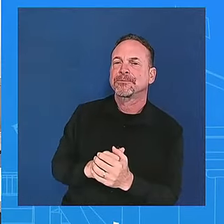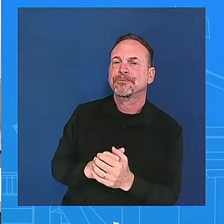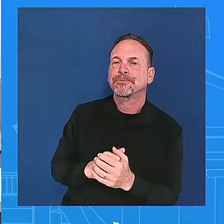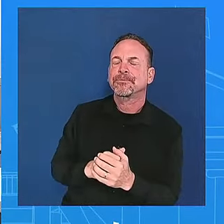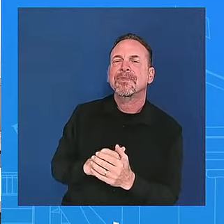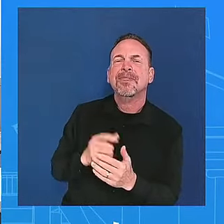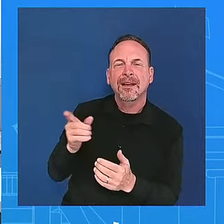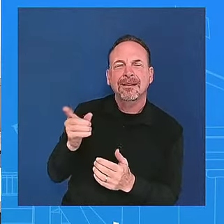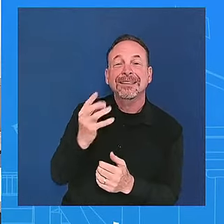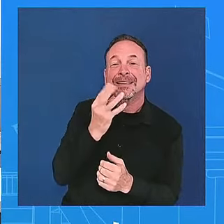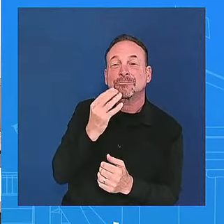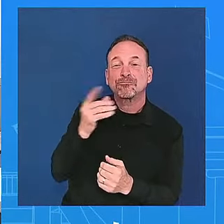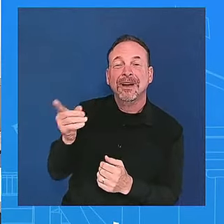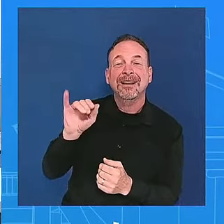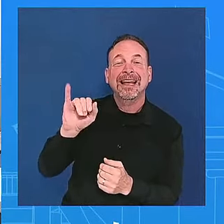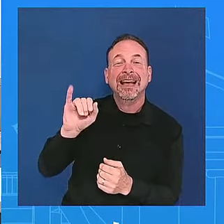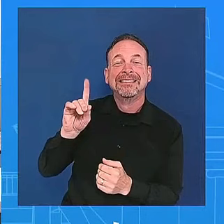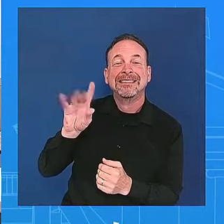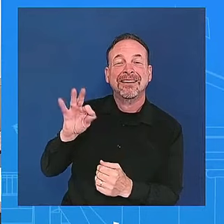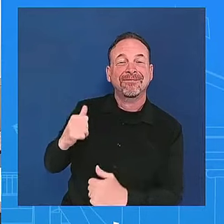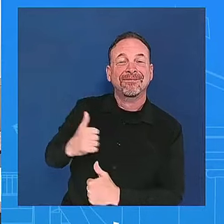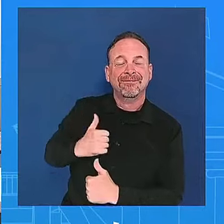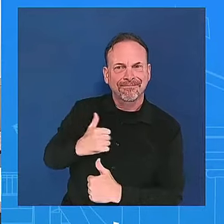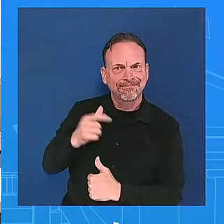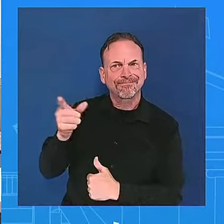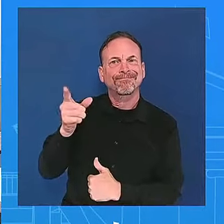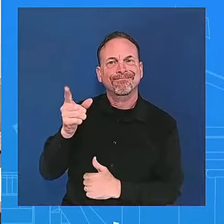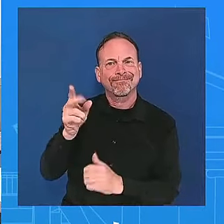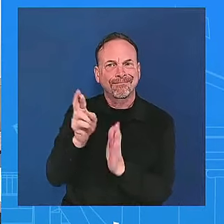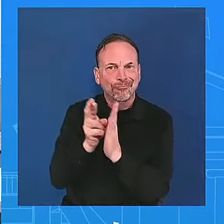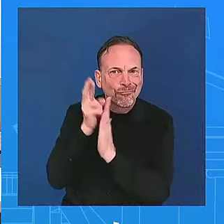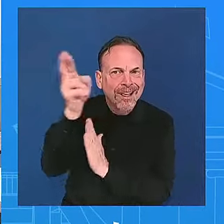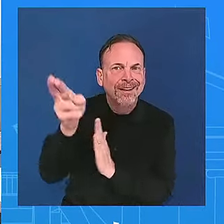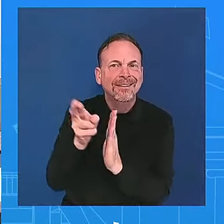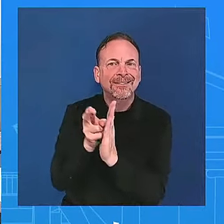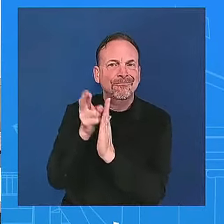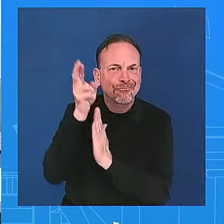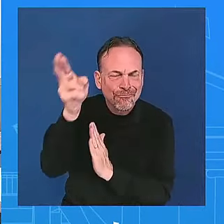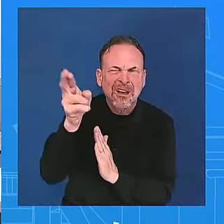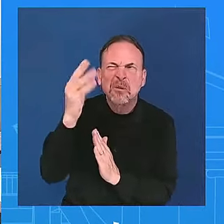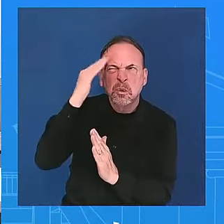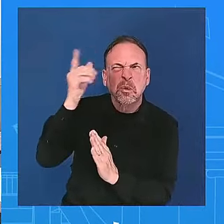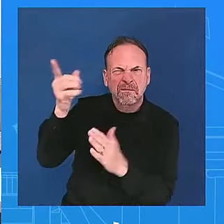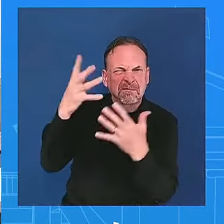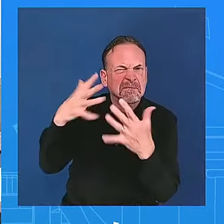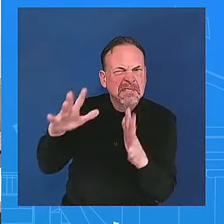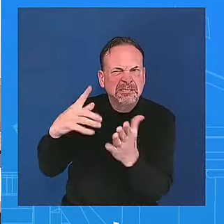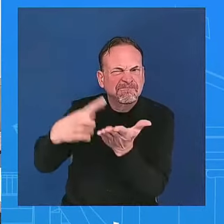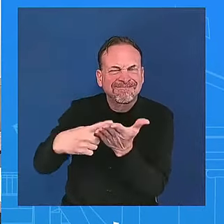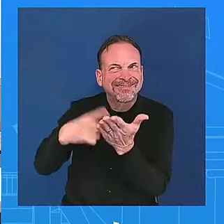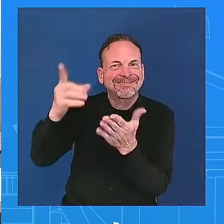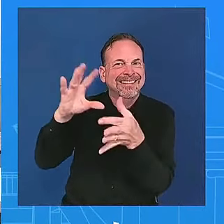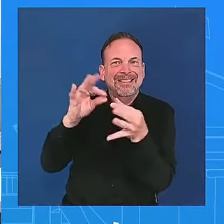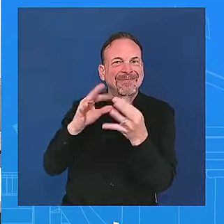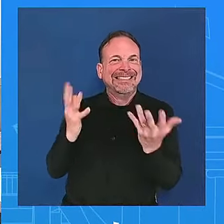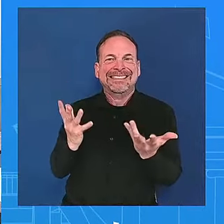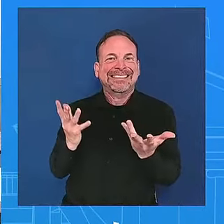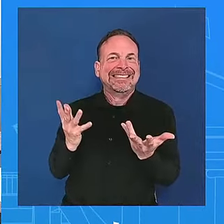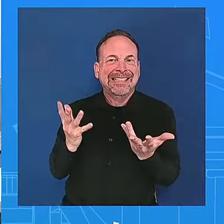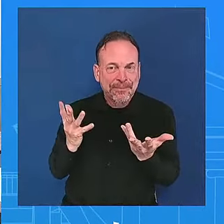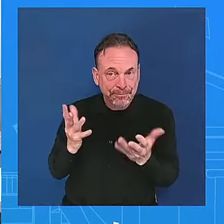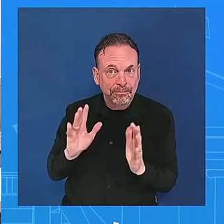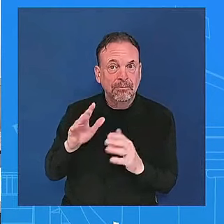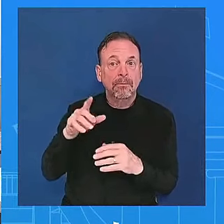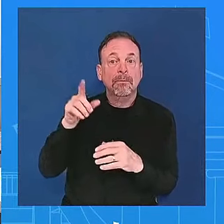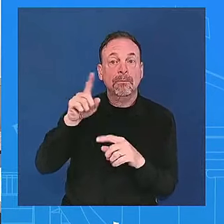on the trajectory of this conflict it's been the goal of the u.s not to have the war widened since october 7th and president biden and prime minister